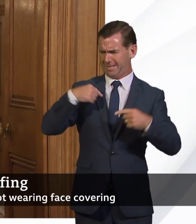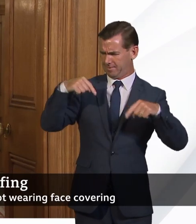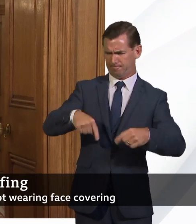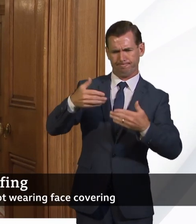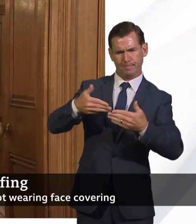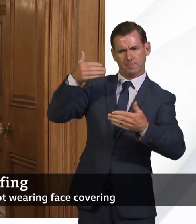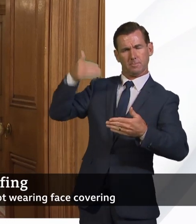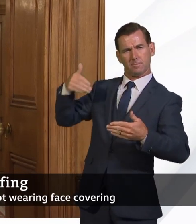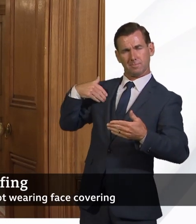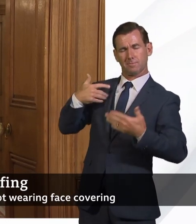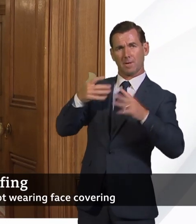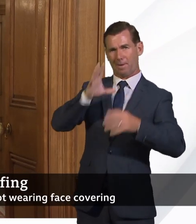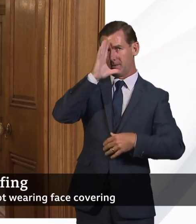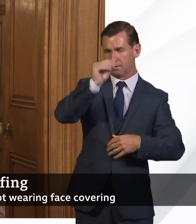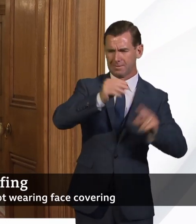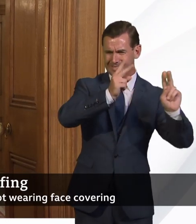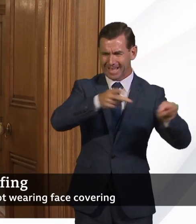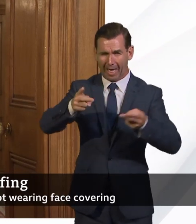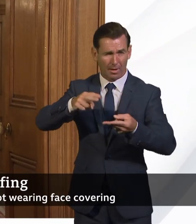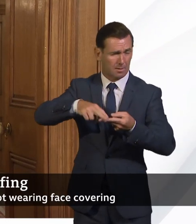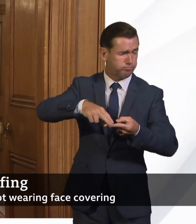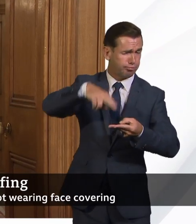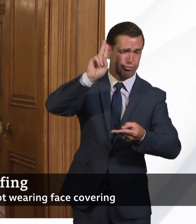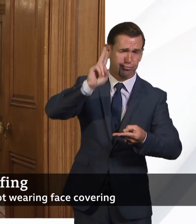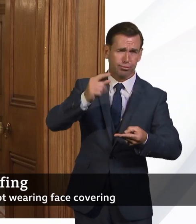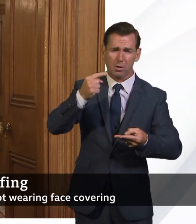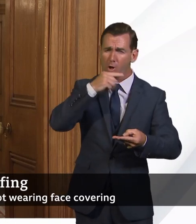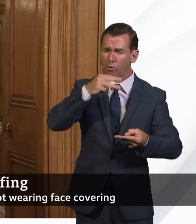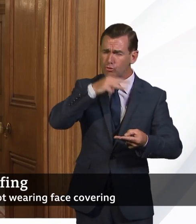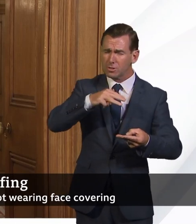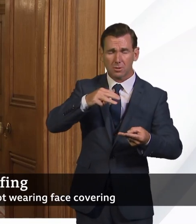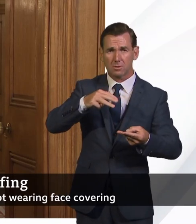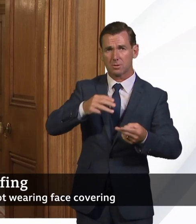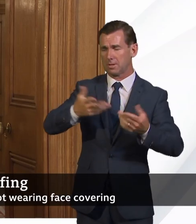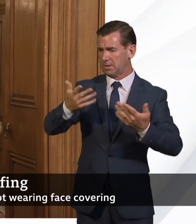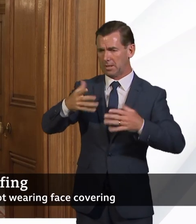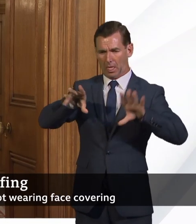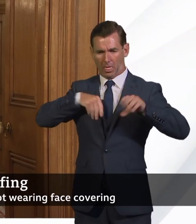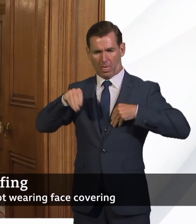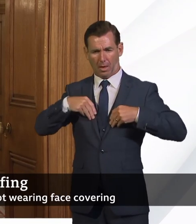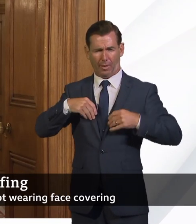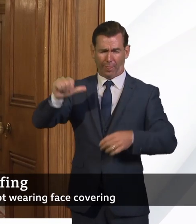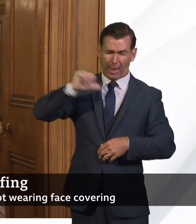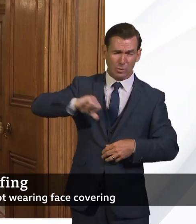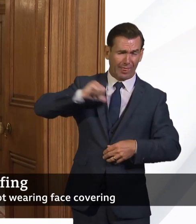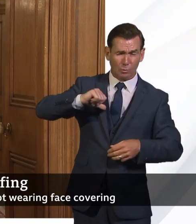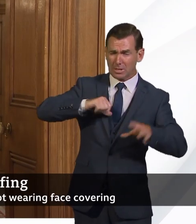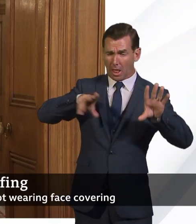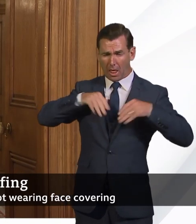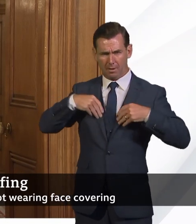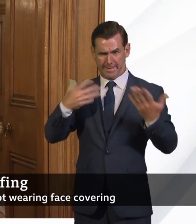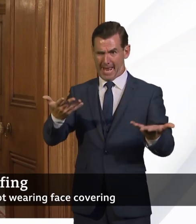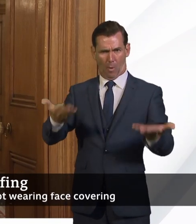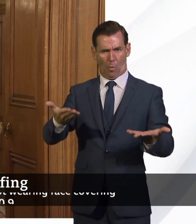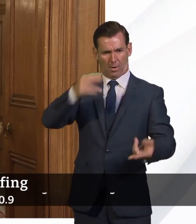we've been reporting deaths in the many hundreds and infections in the many, many thousands. And we are reaching a point now where those numbers have come